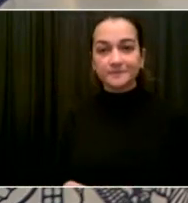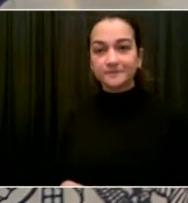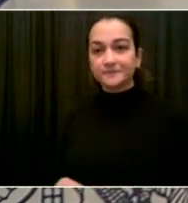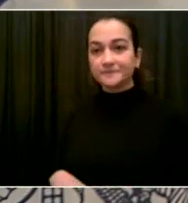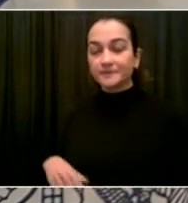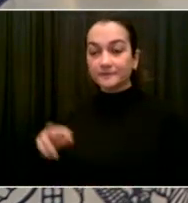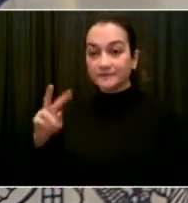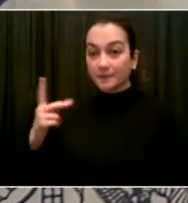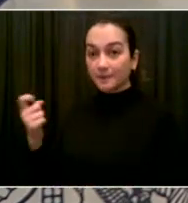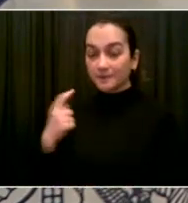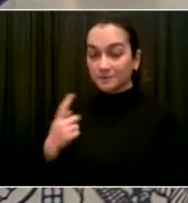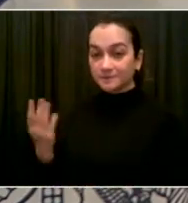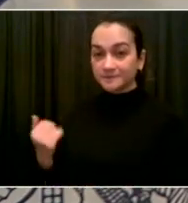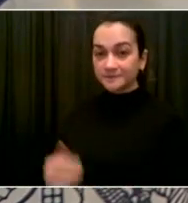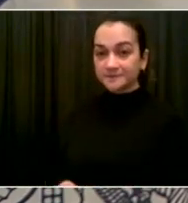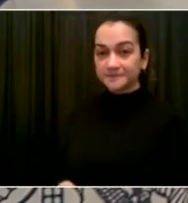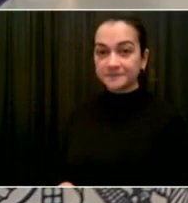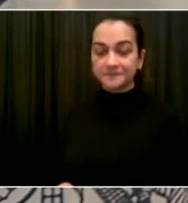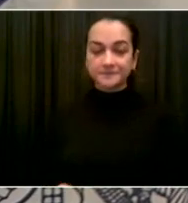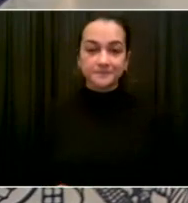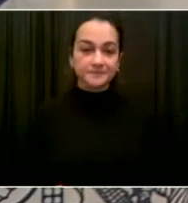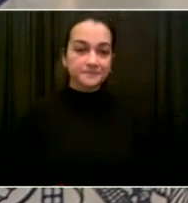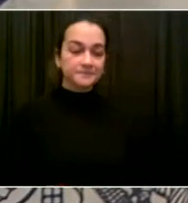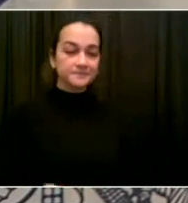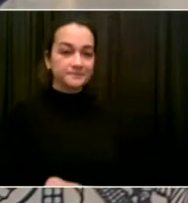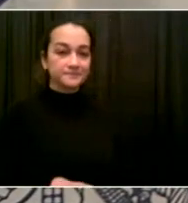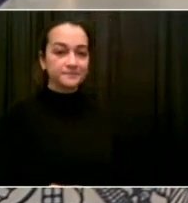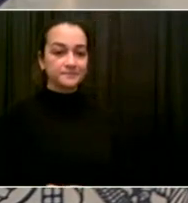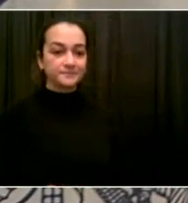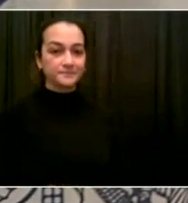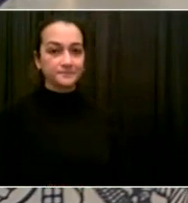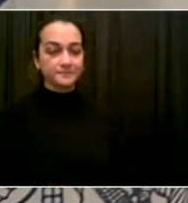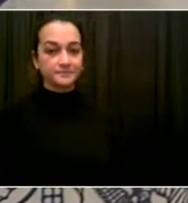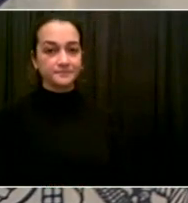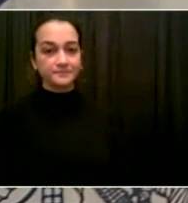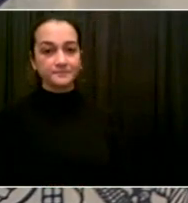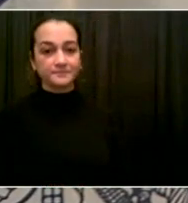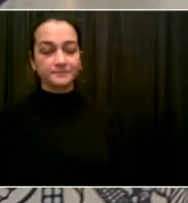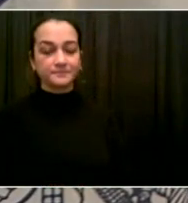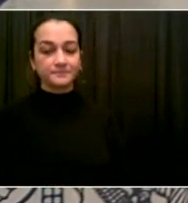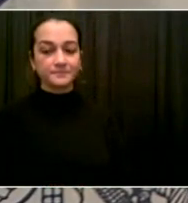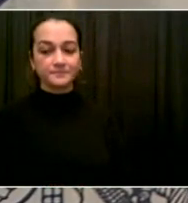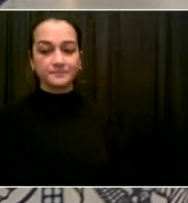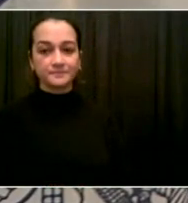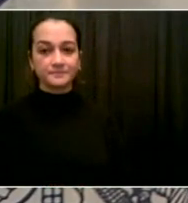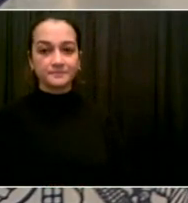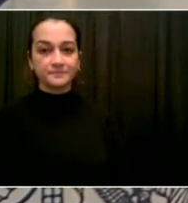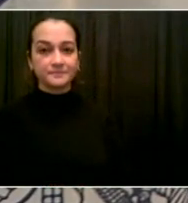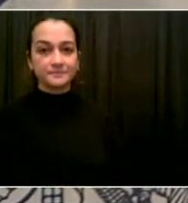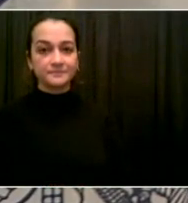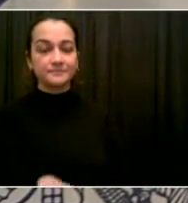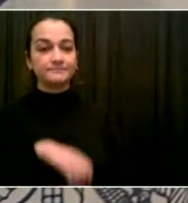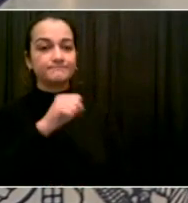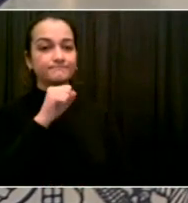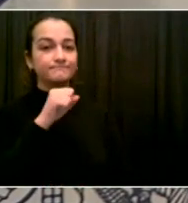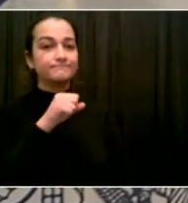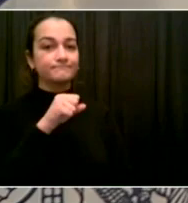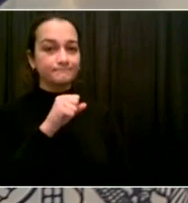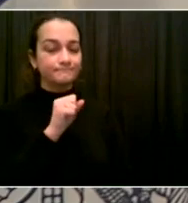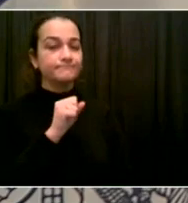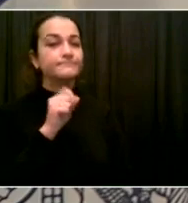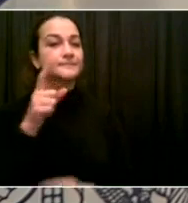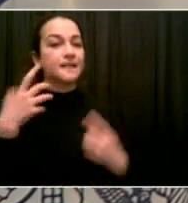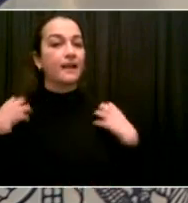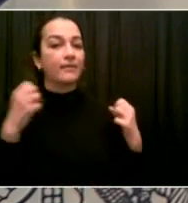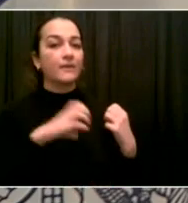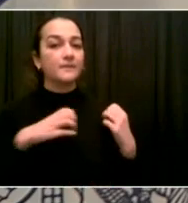Thanks. So we just heard the Health Commissioner encouraging folks to keep their kids home if they're not feeling well. On that note, we're